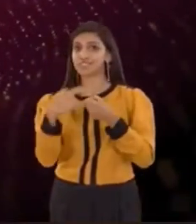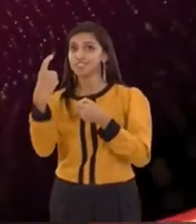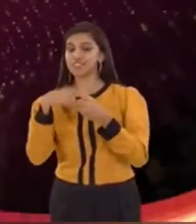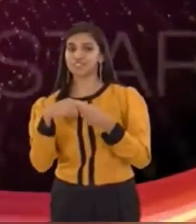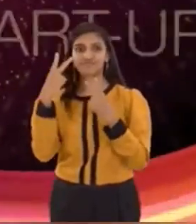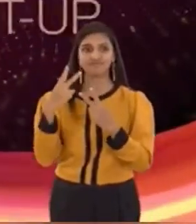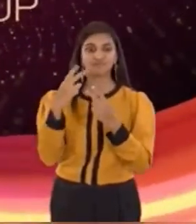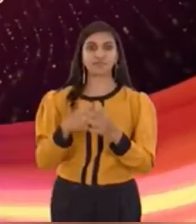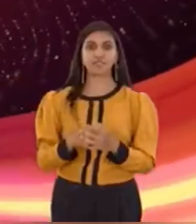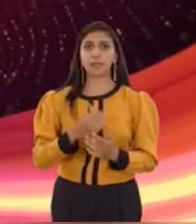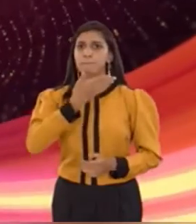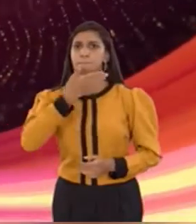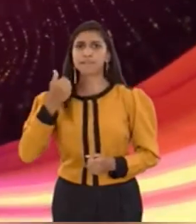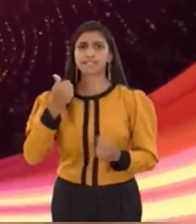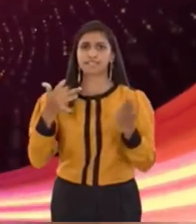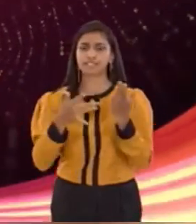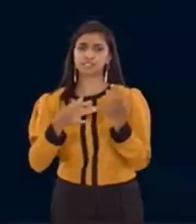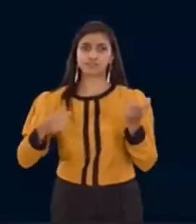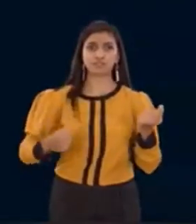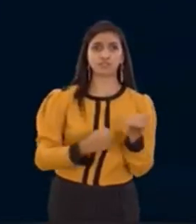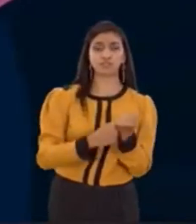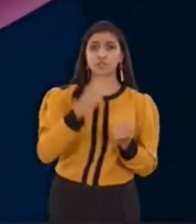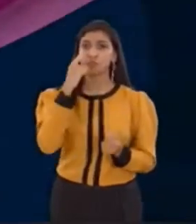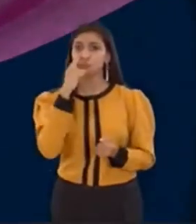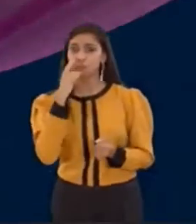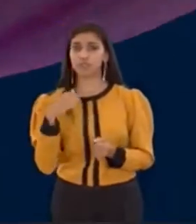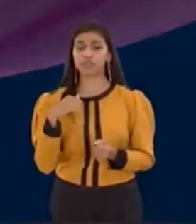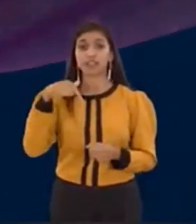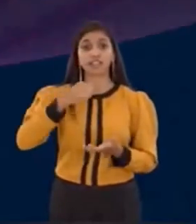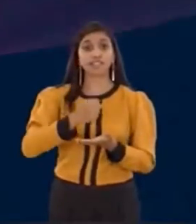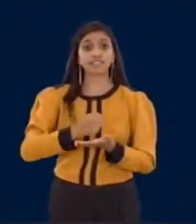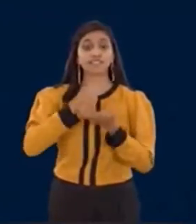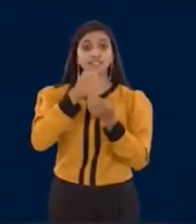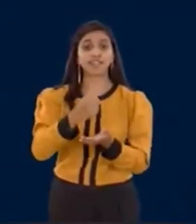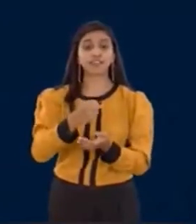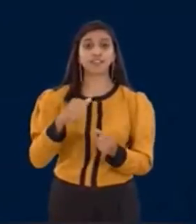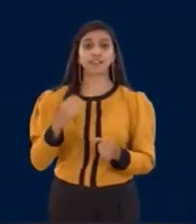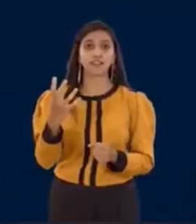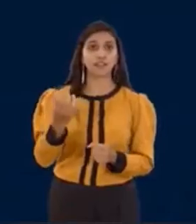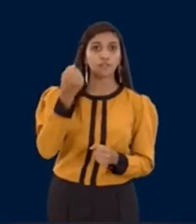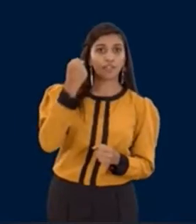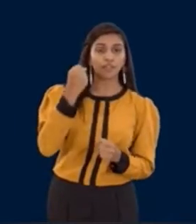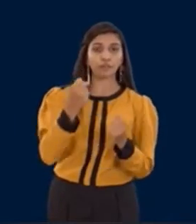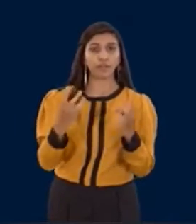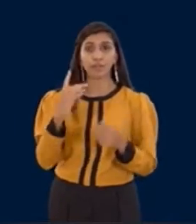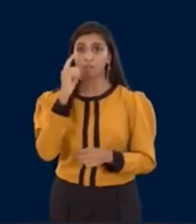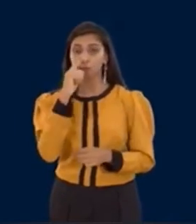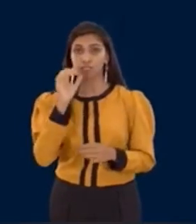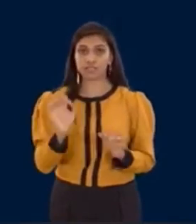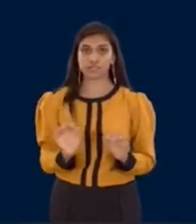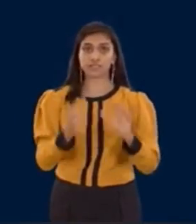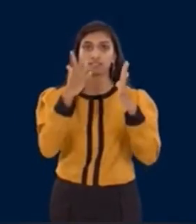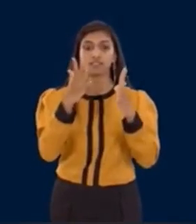Woman-Led Assistive Technology Startup. This award recognizes an AT startup launched and led by a woman that